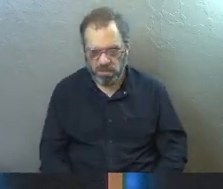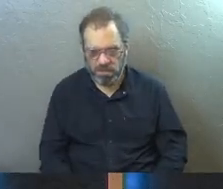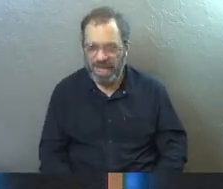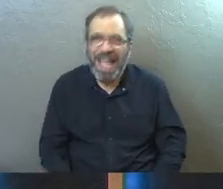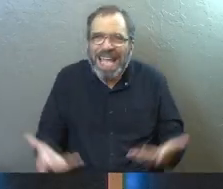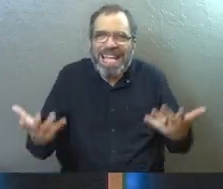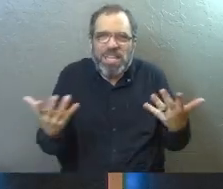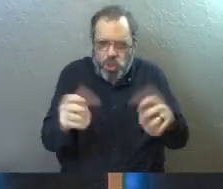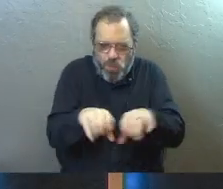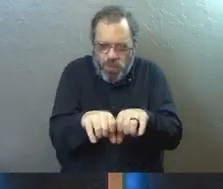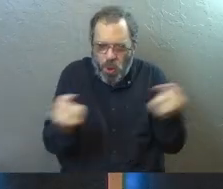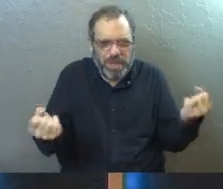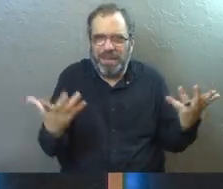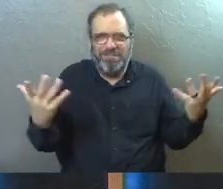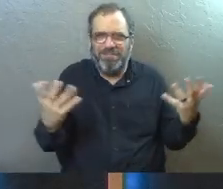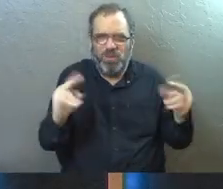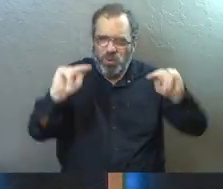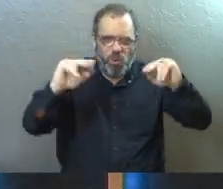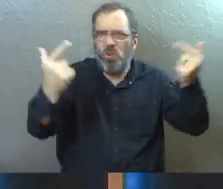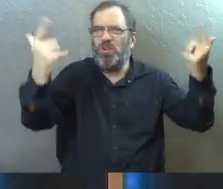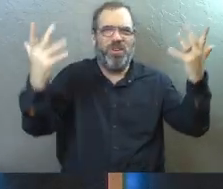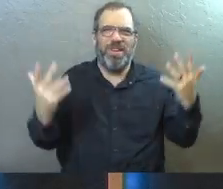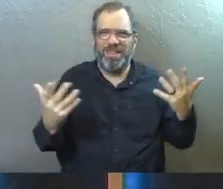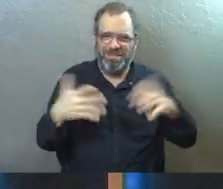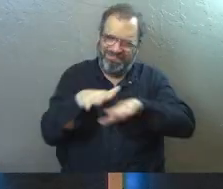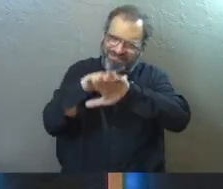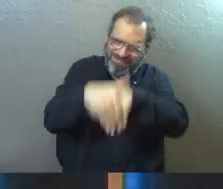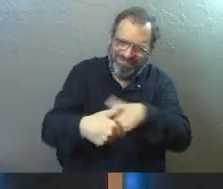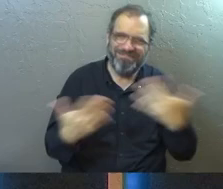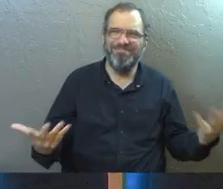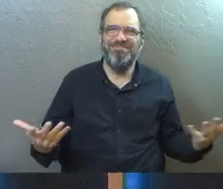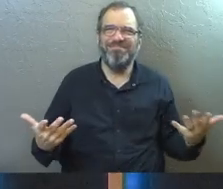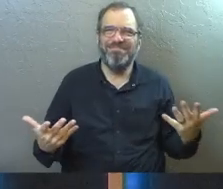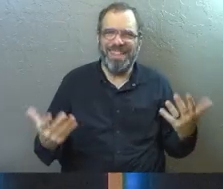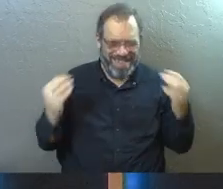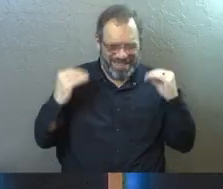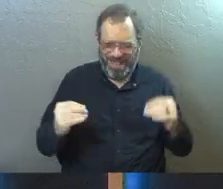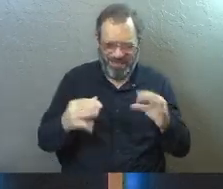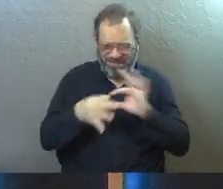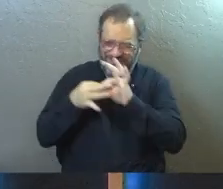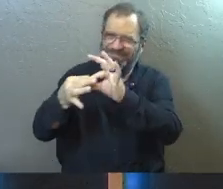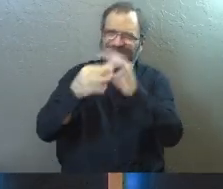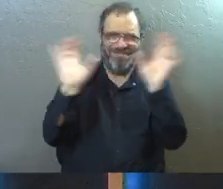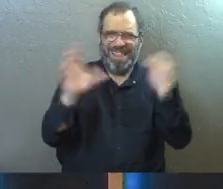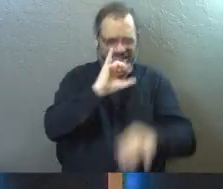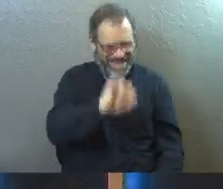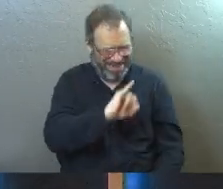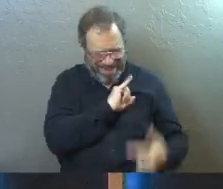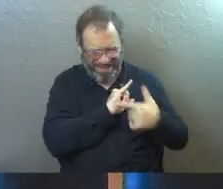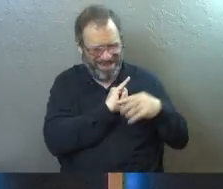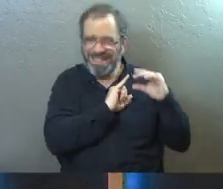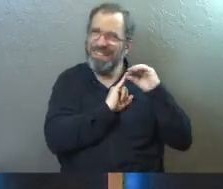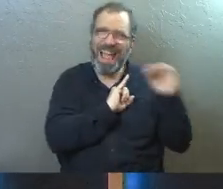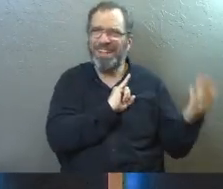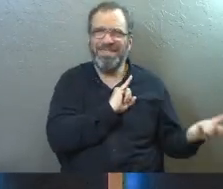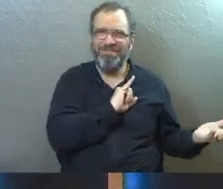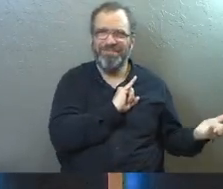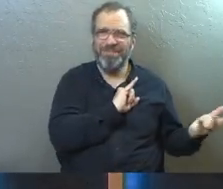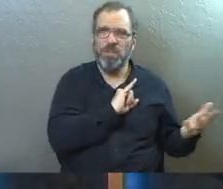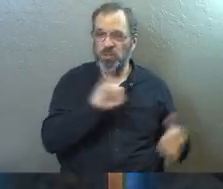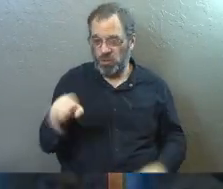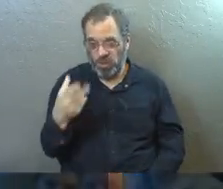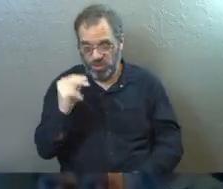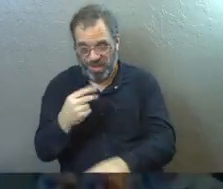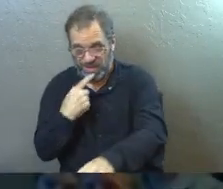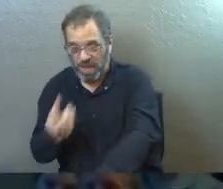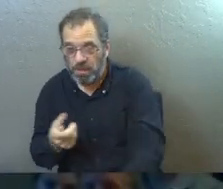Because you're a broken person. It's hypocritical. There's no unity or integrity in your life. So